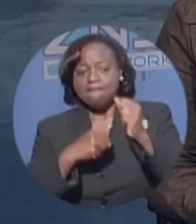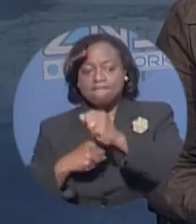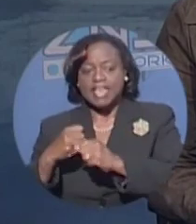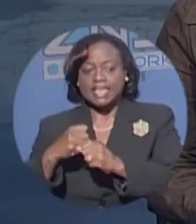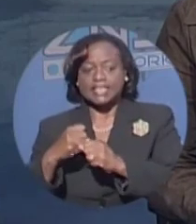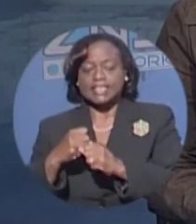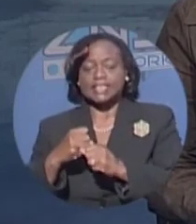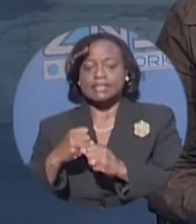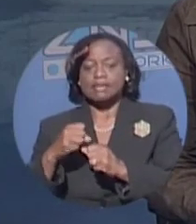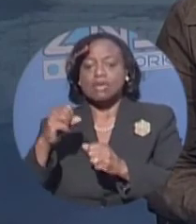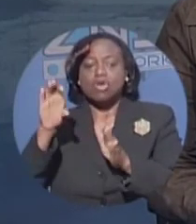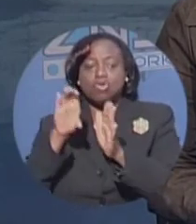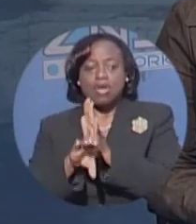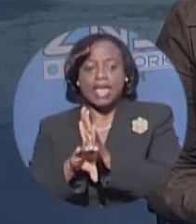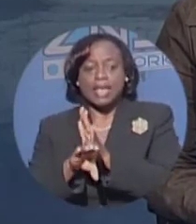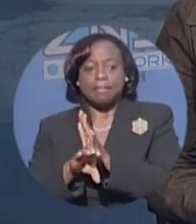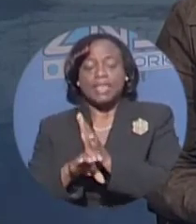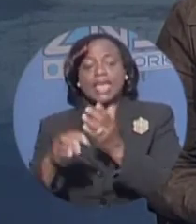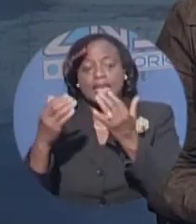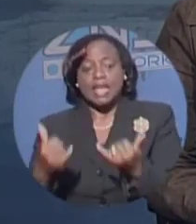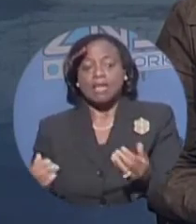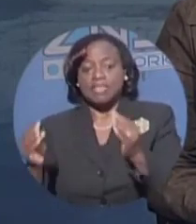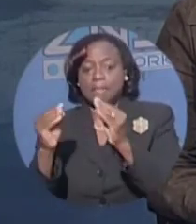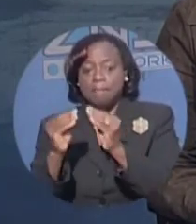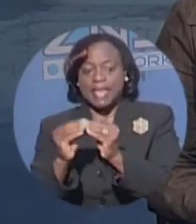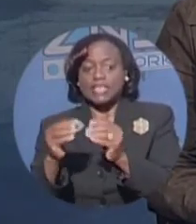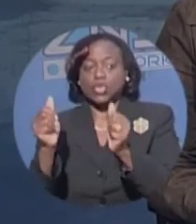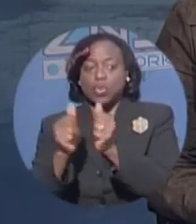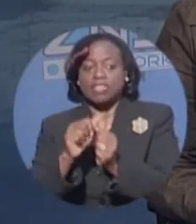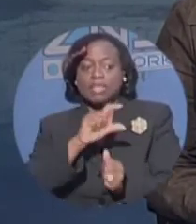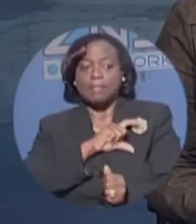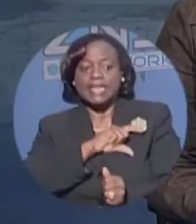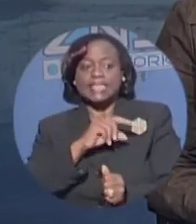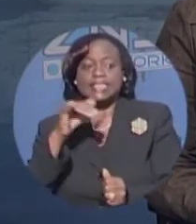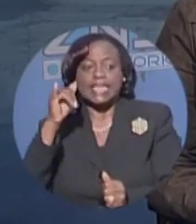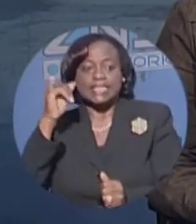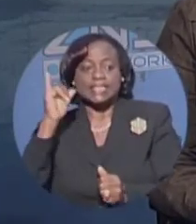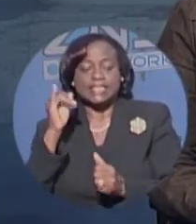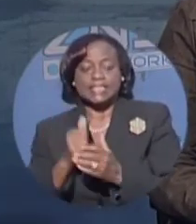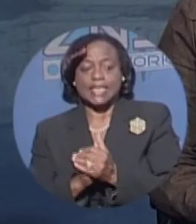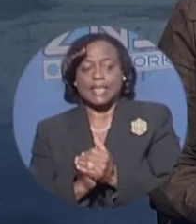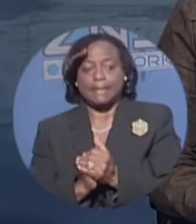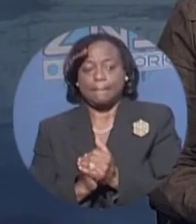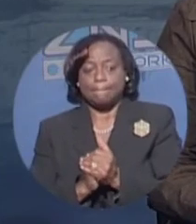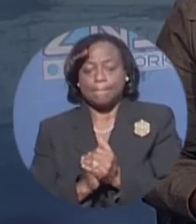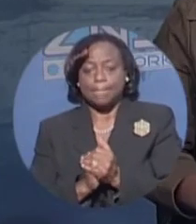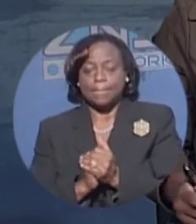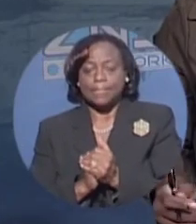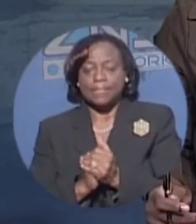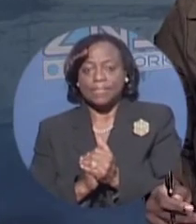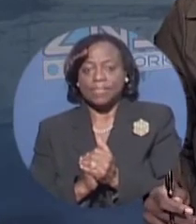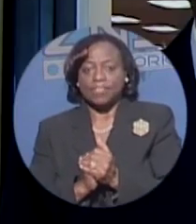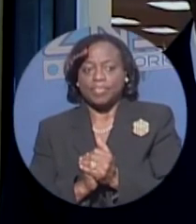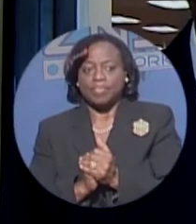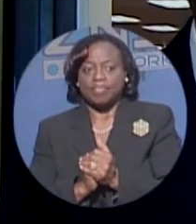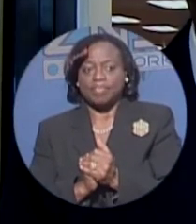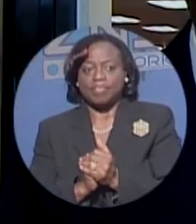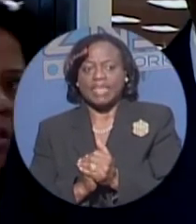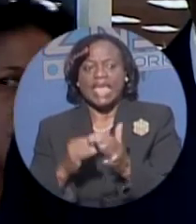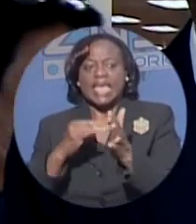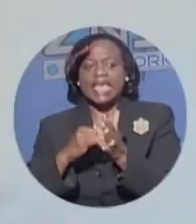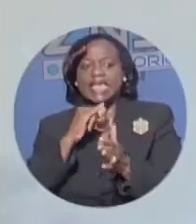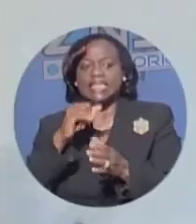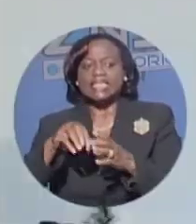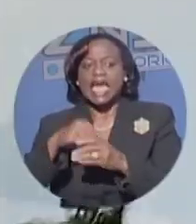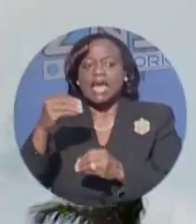to partner to combat the scourge, which usually literally kills business. Here's Carla Palmer. It is out of